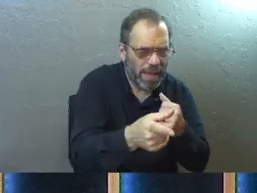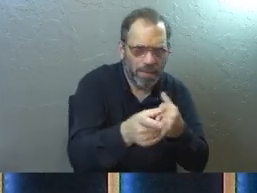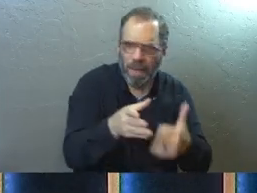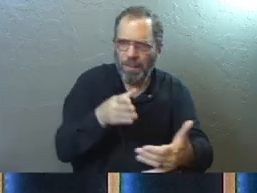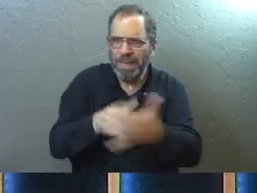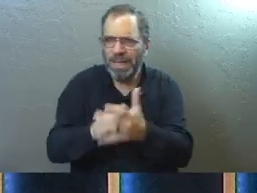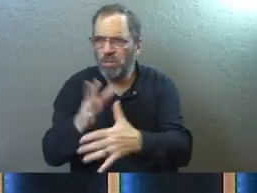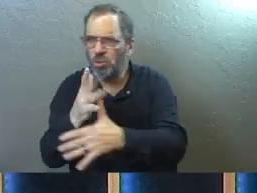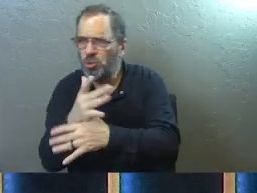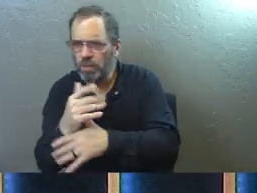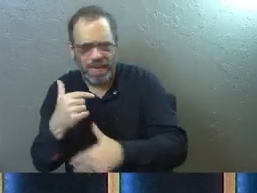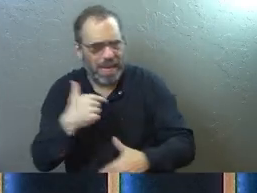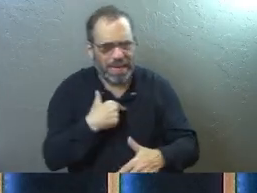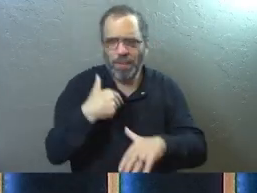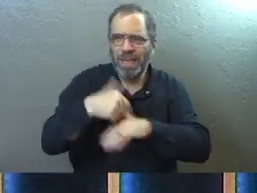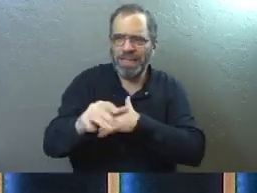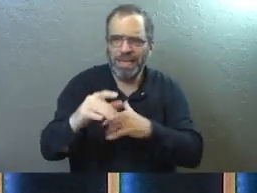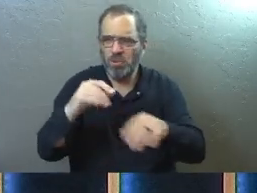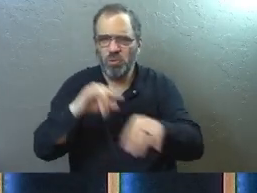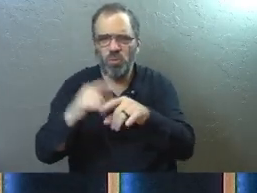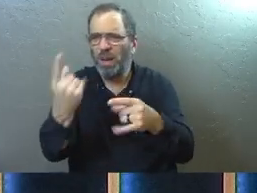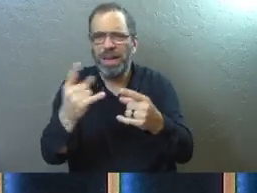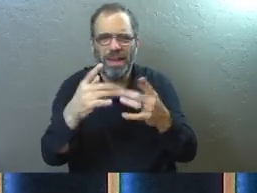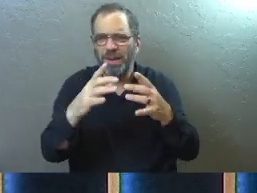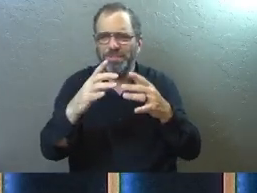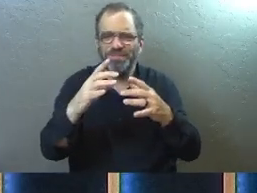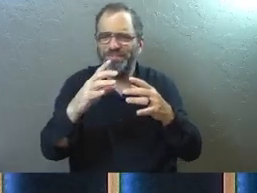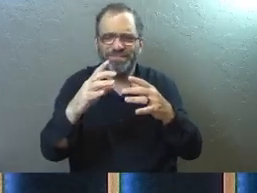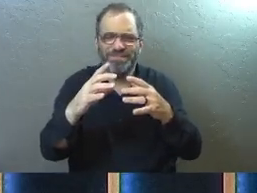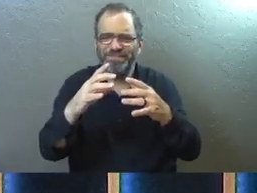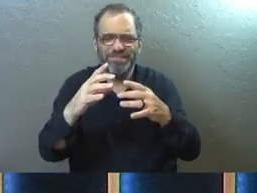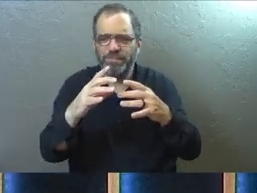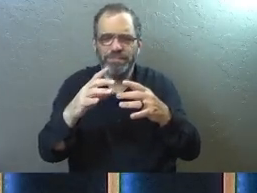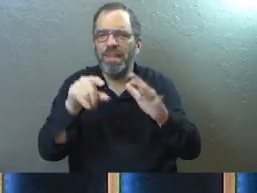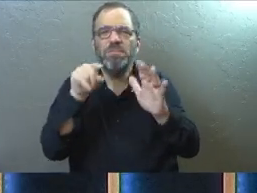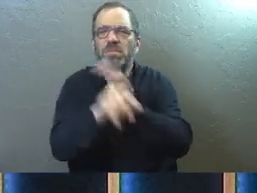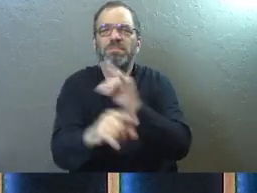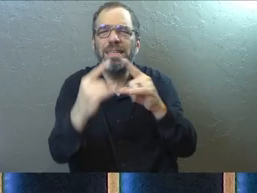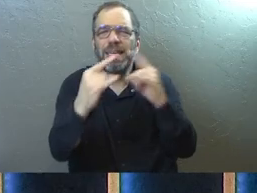against the Nazis and I might get sent off to a concentration camp too. Yes.